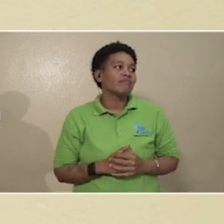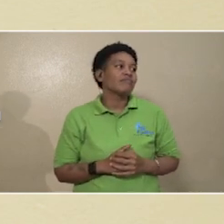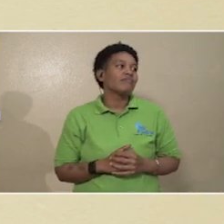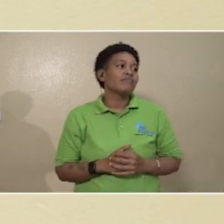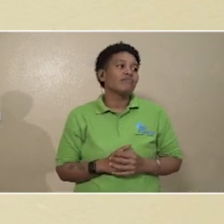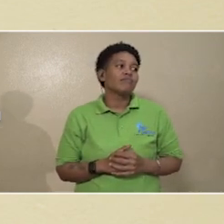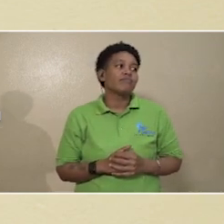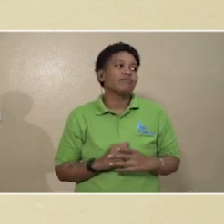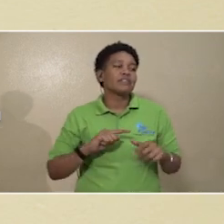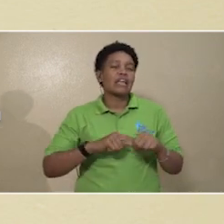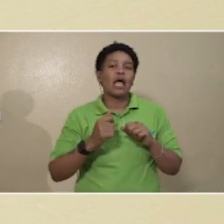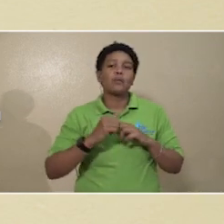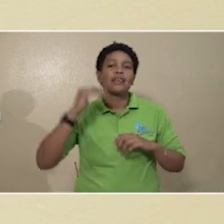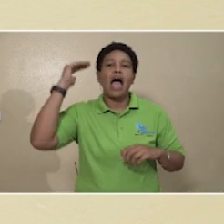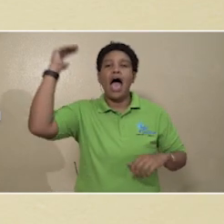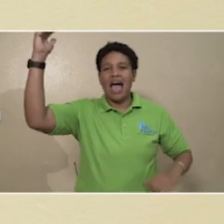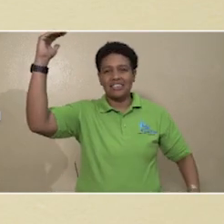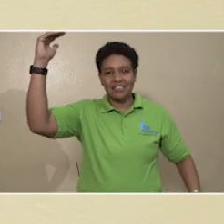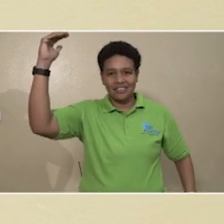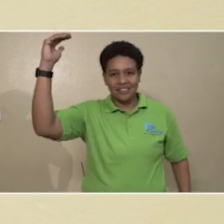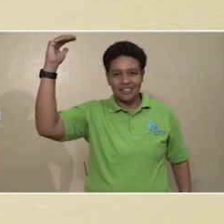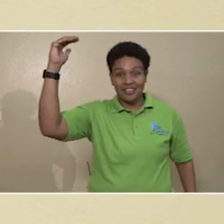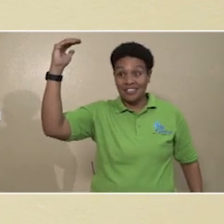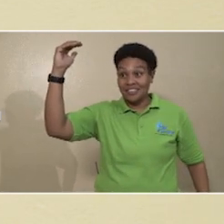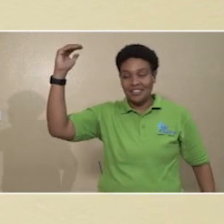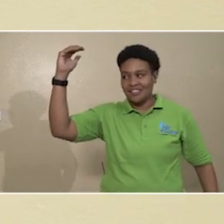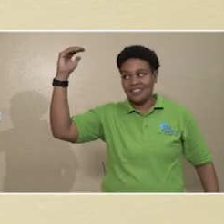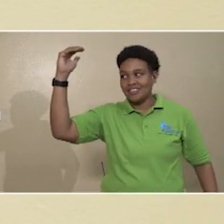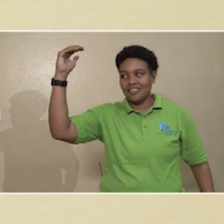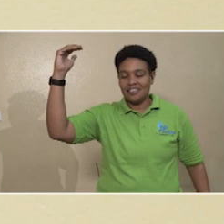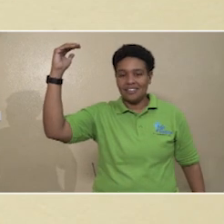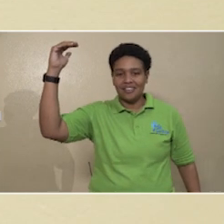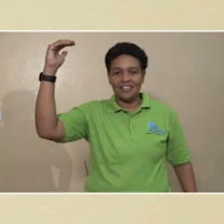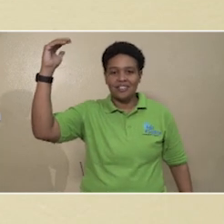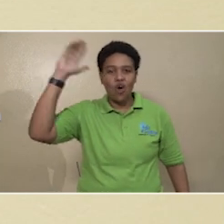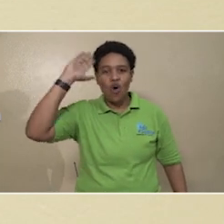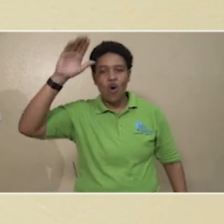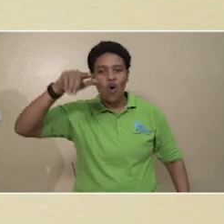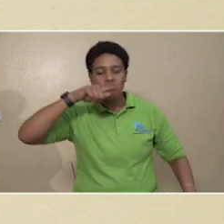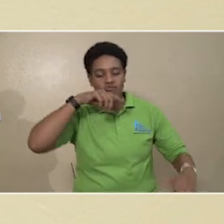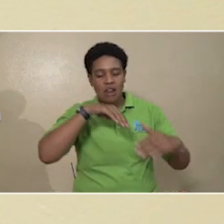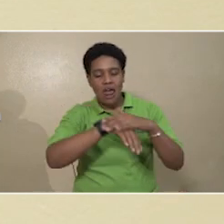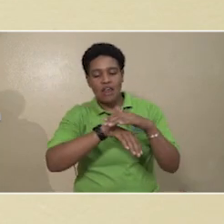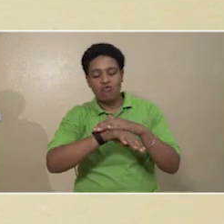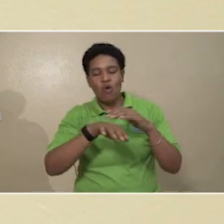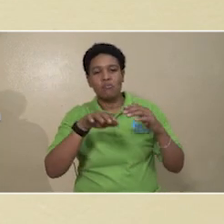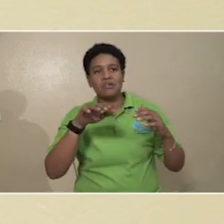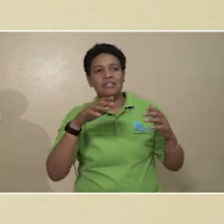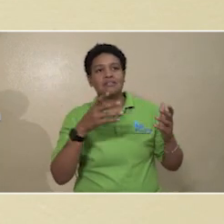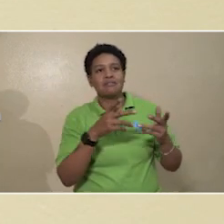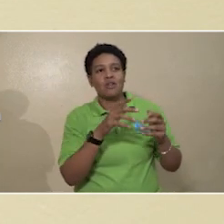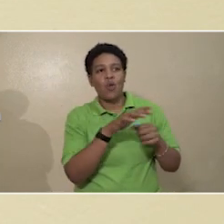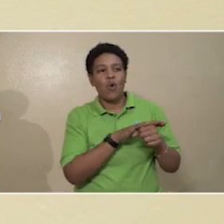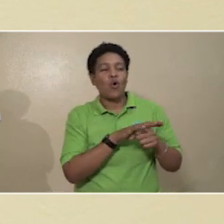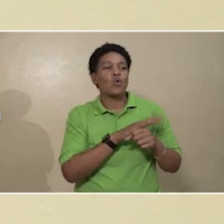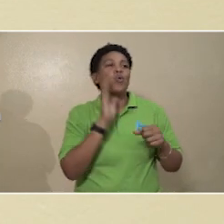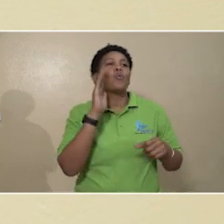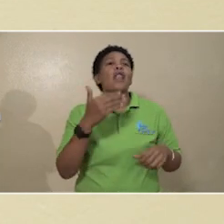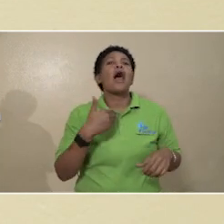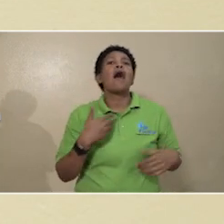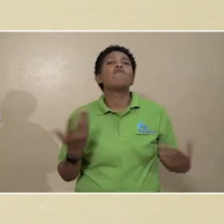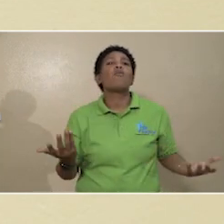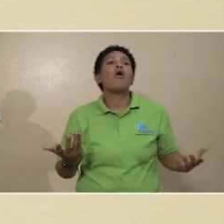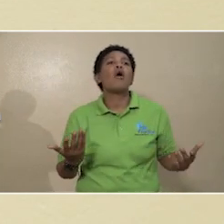start with the height first. All of our enrollment sites will be equipped